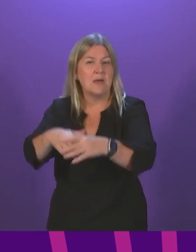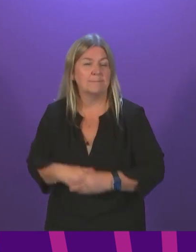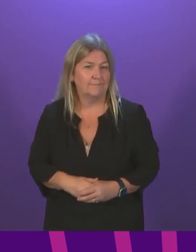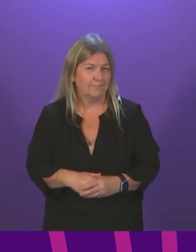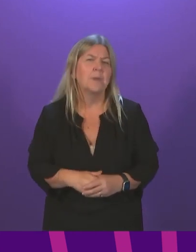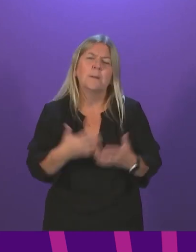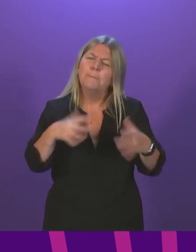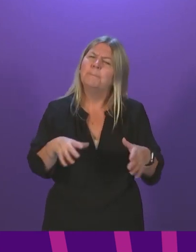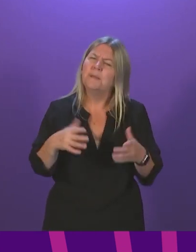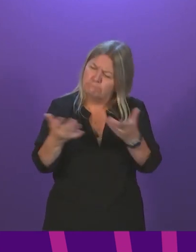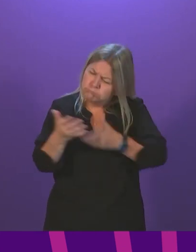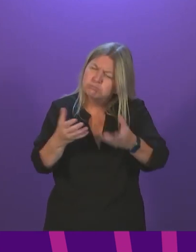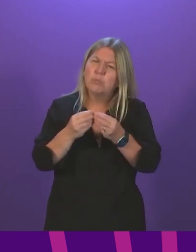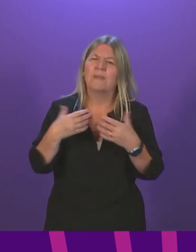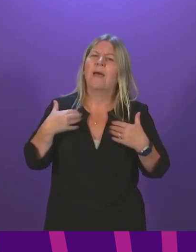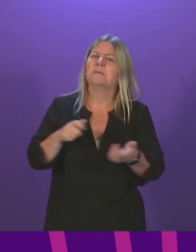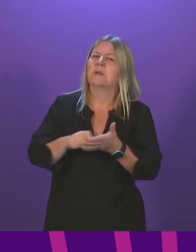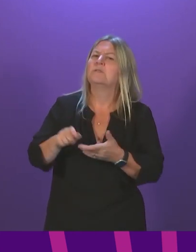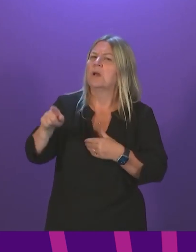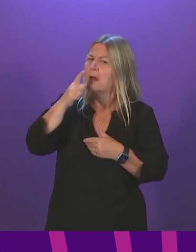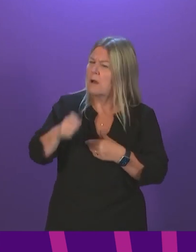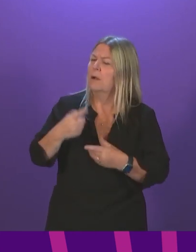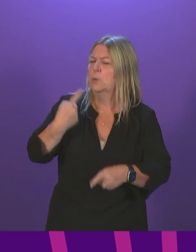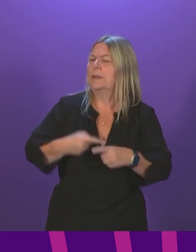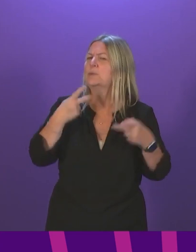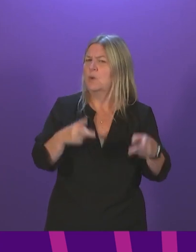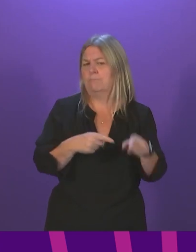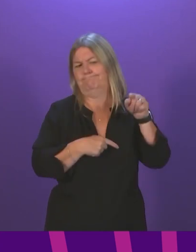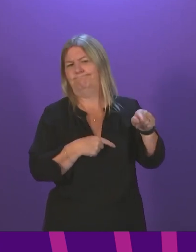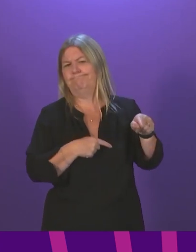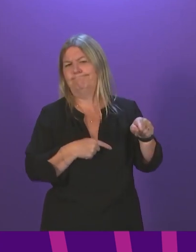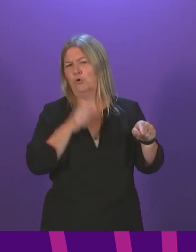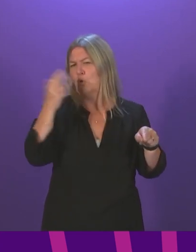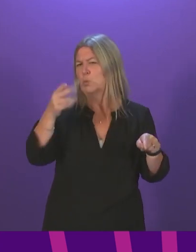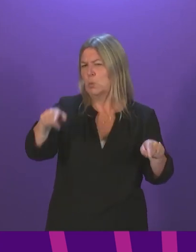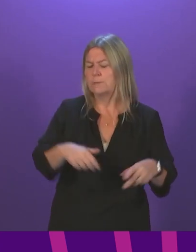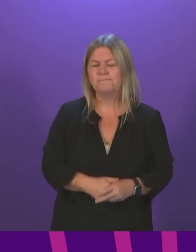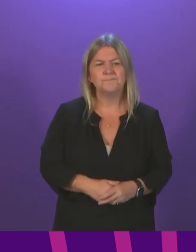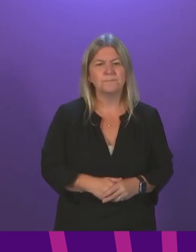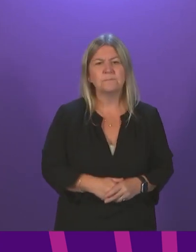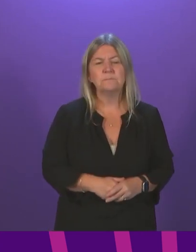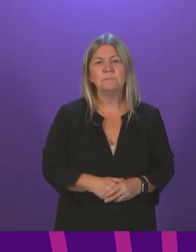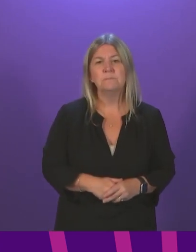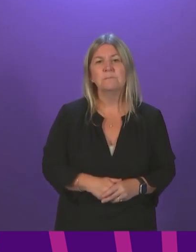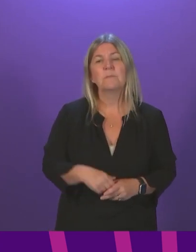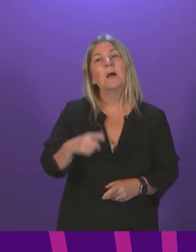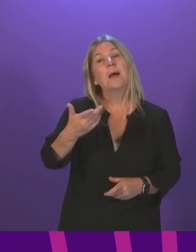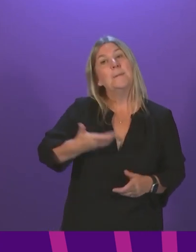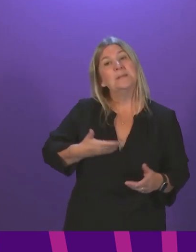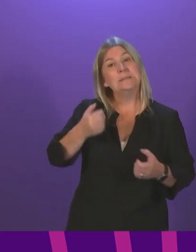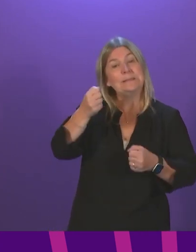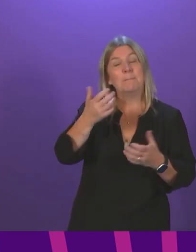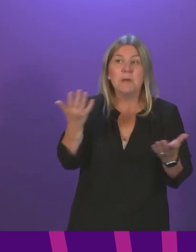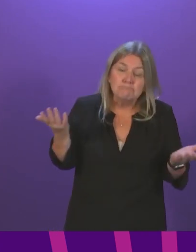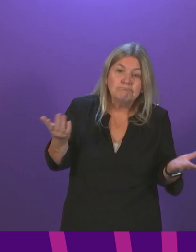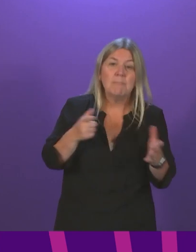plans in detail, I think this is the best and the quickest way to proceed. On the booster campaign, know, Anas Sarwar says